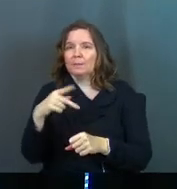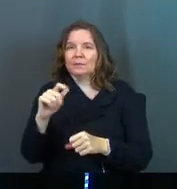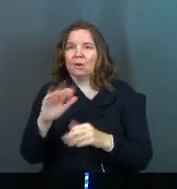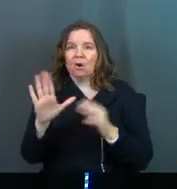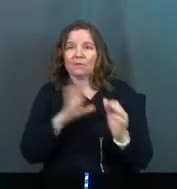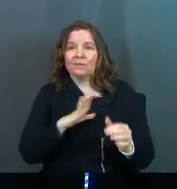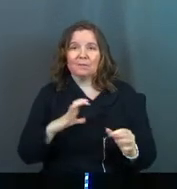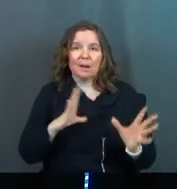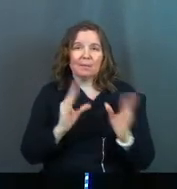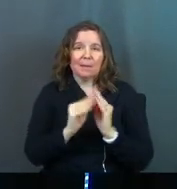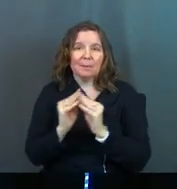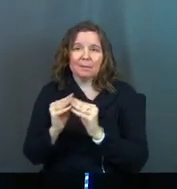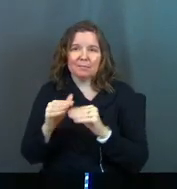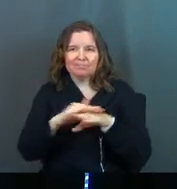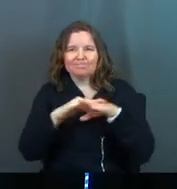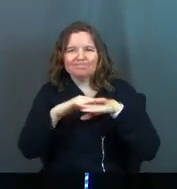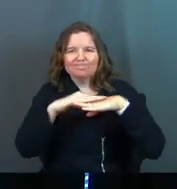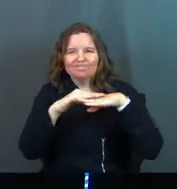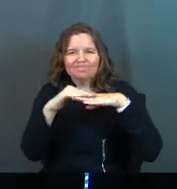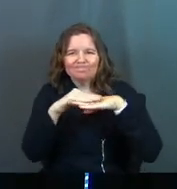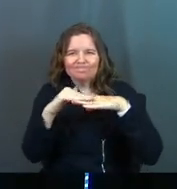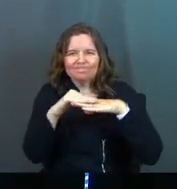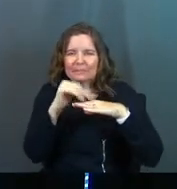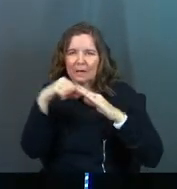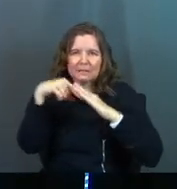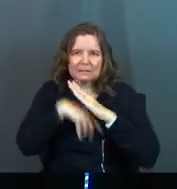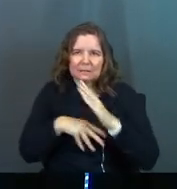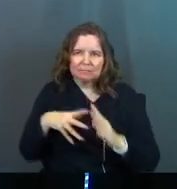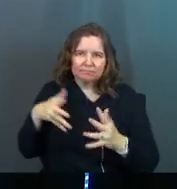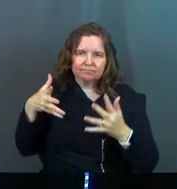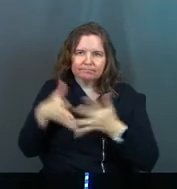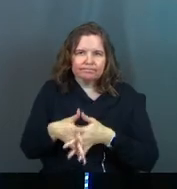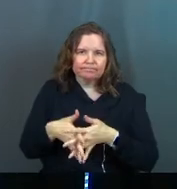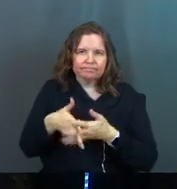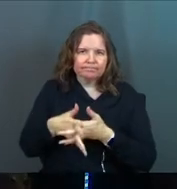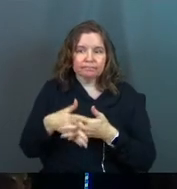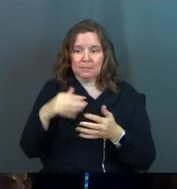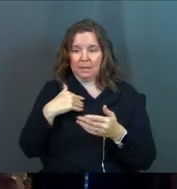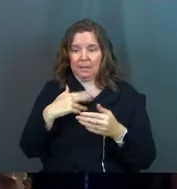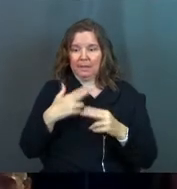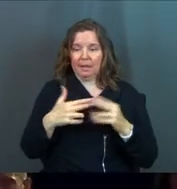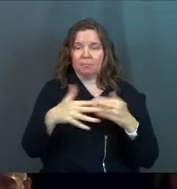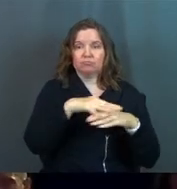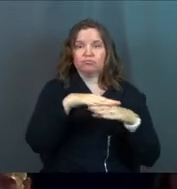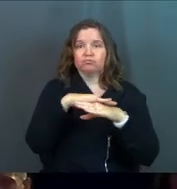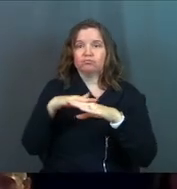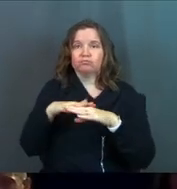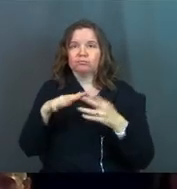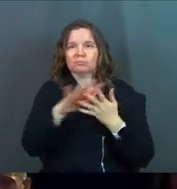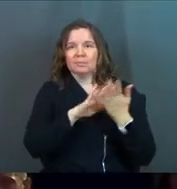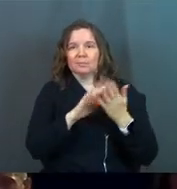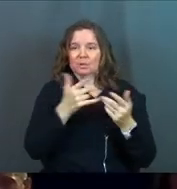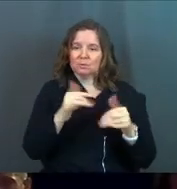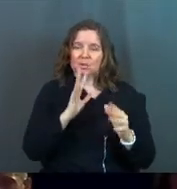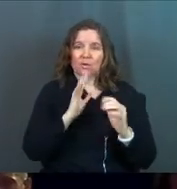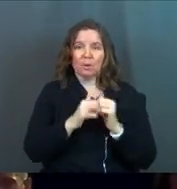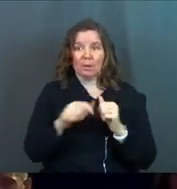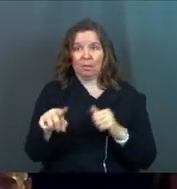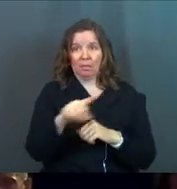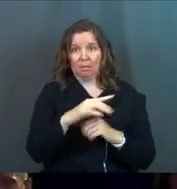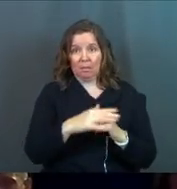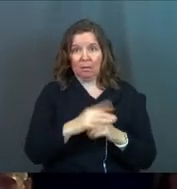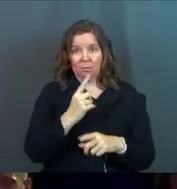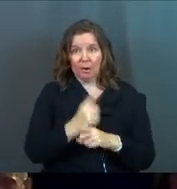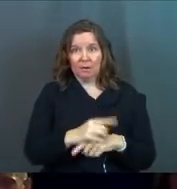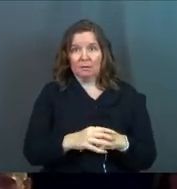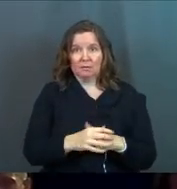committees? How many do you have? How many people do you have in the community? How many companions do you have in the neighborhood? The people that you don't like but you still talk to. Right?